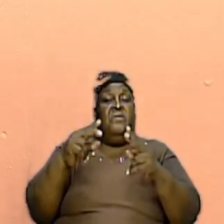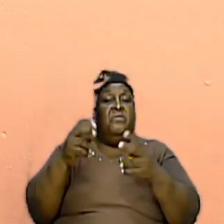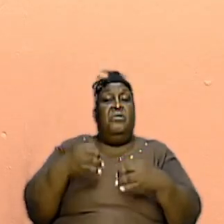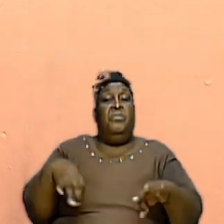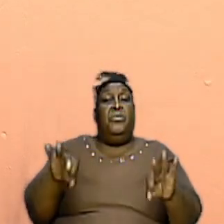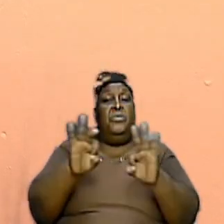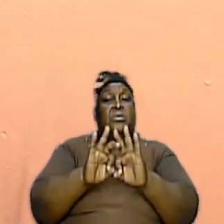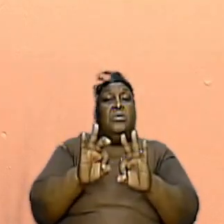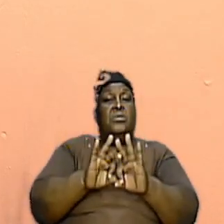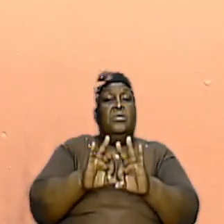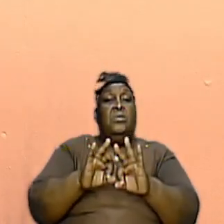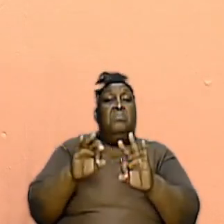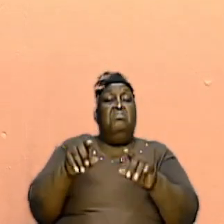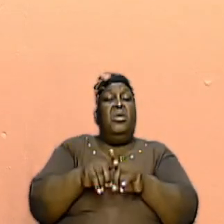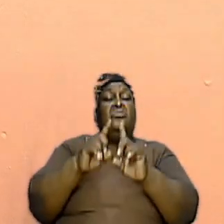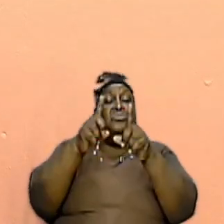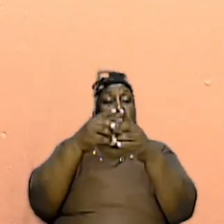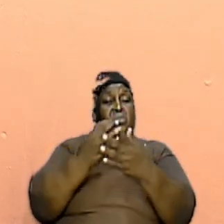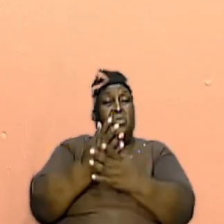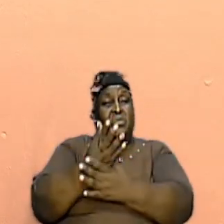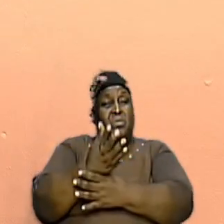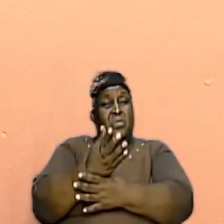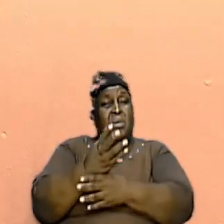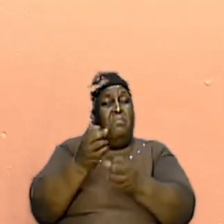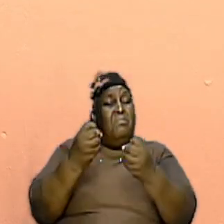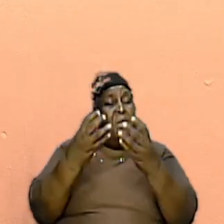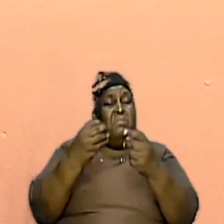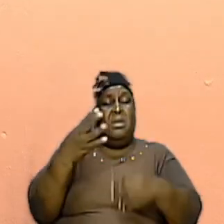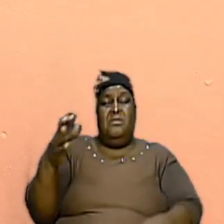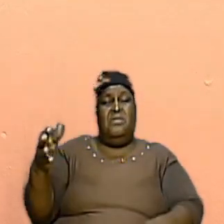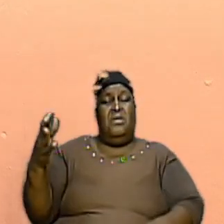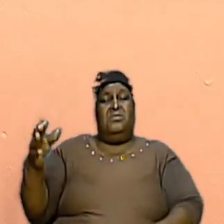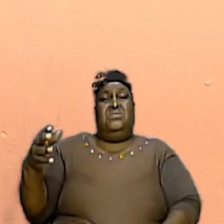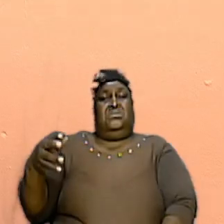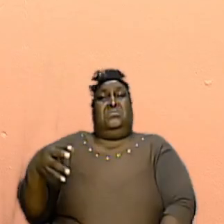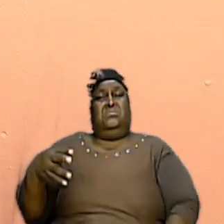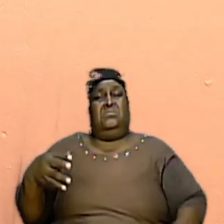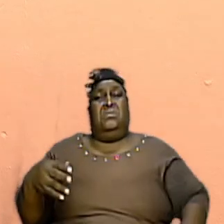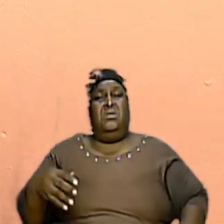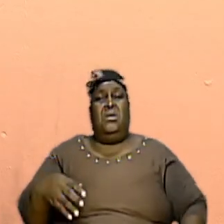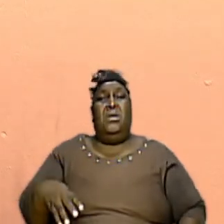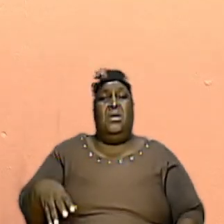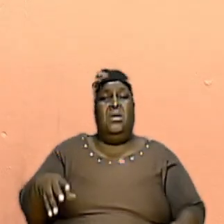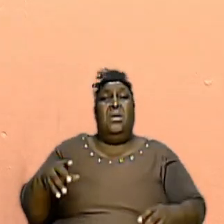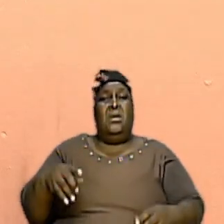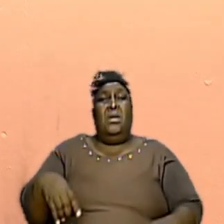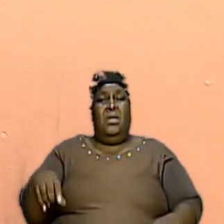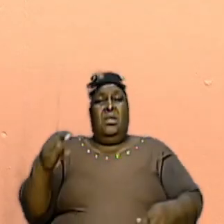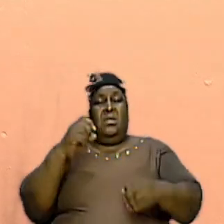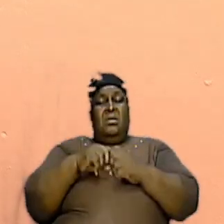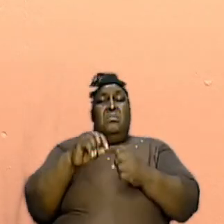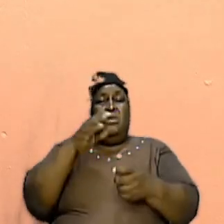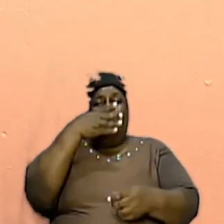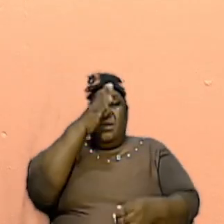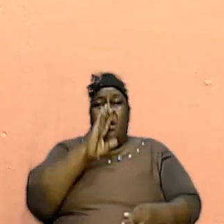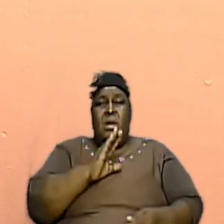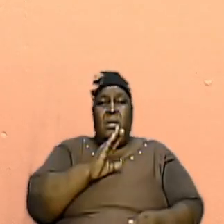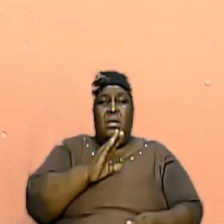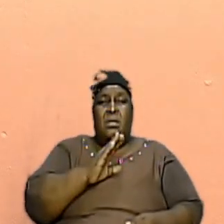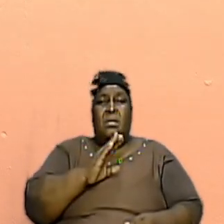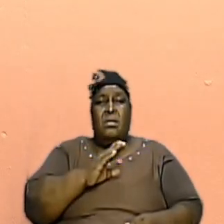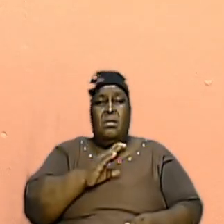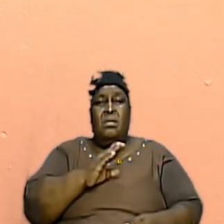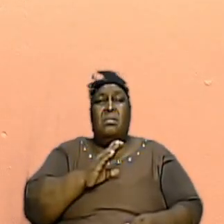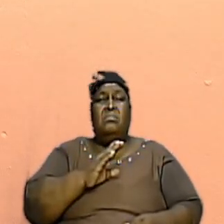And As They Went Through A Couple Of Things They Didn't Believe God They Were